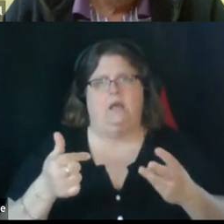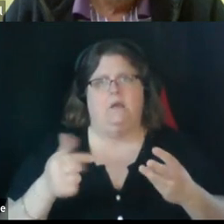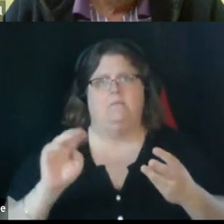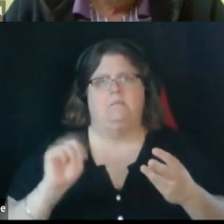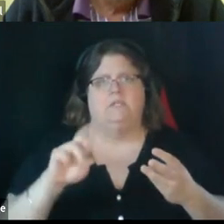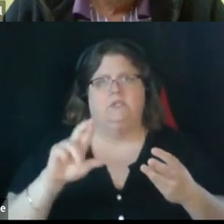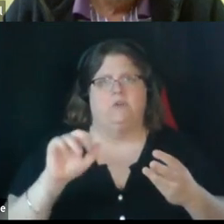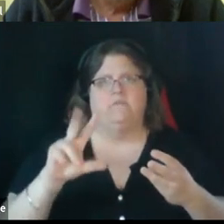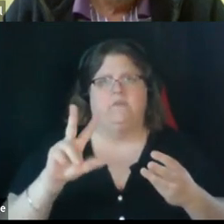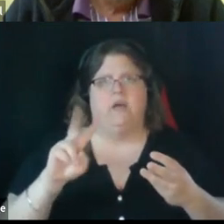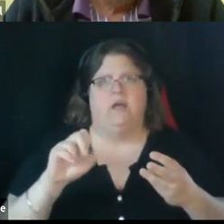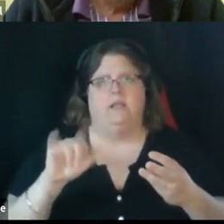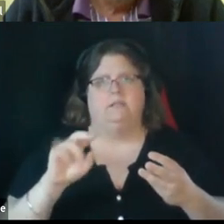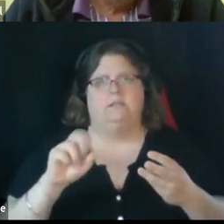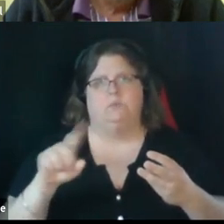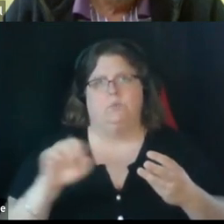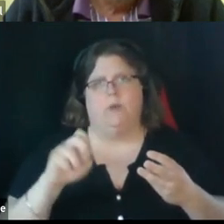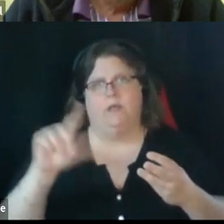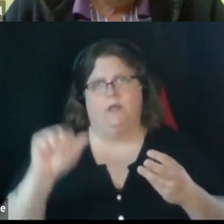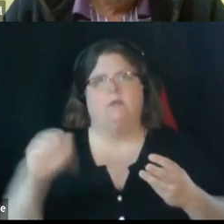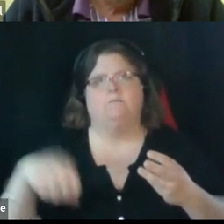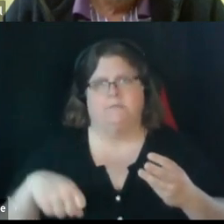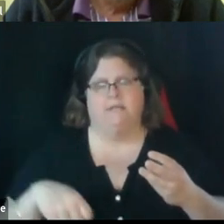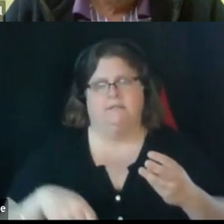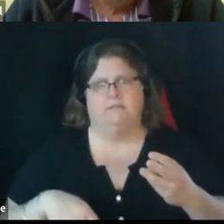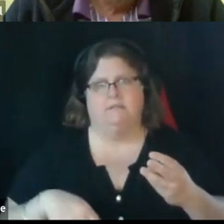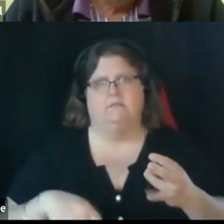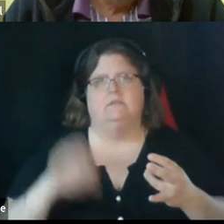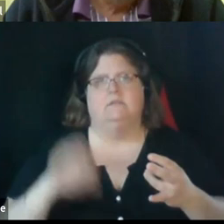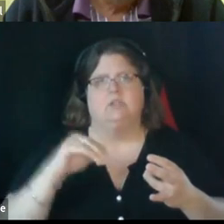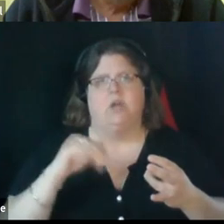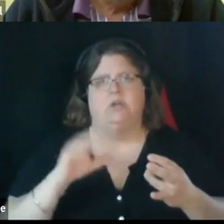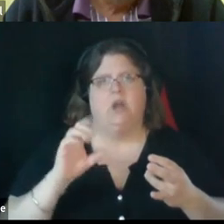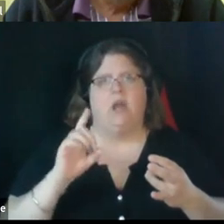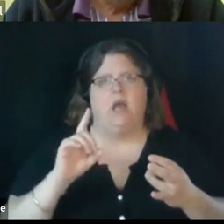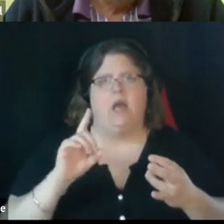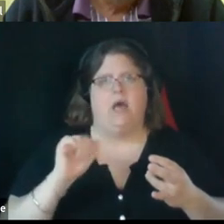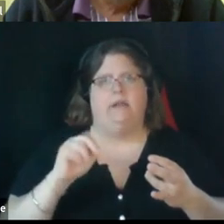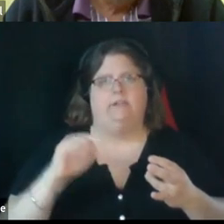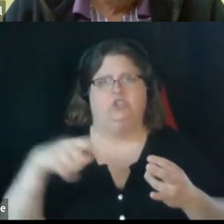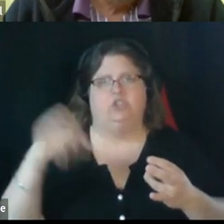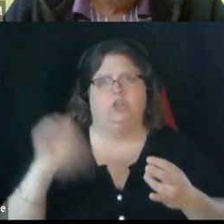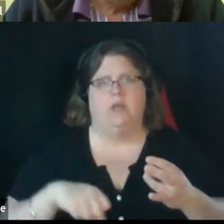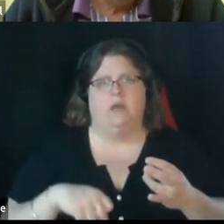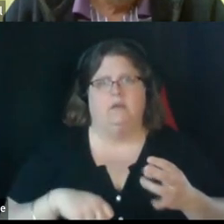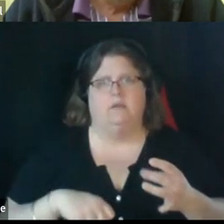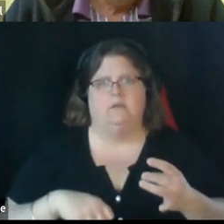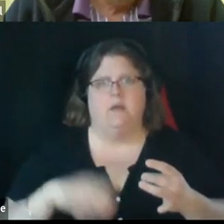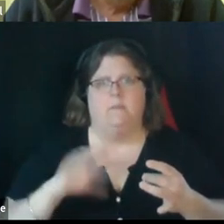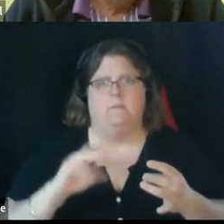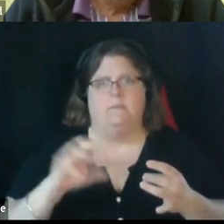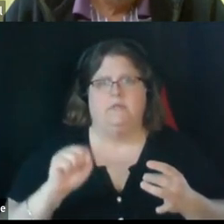yes dr edinger yes miss lopera